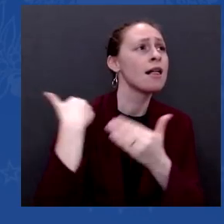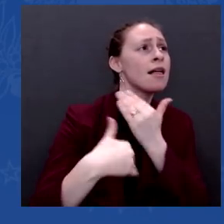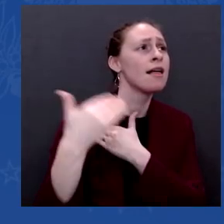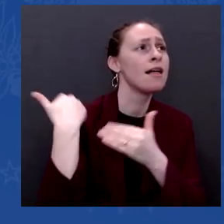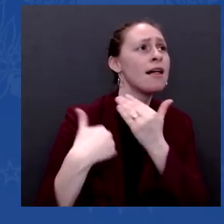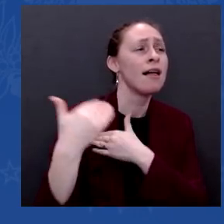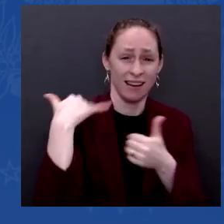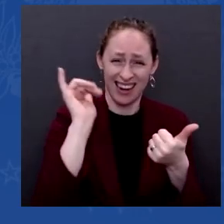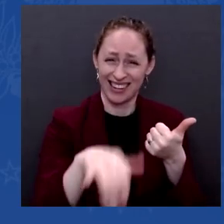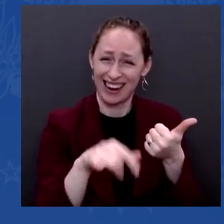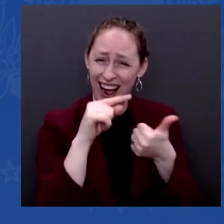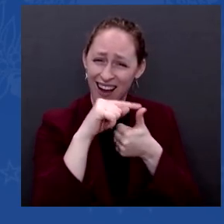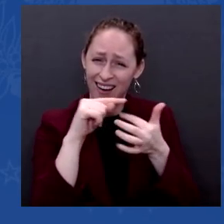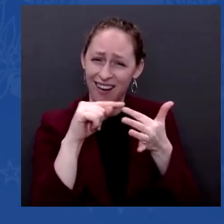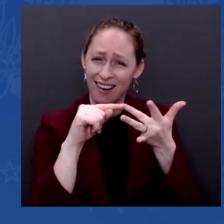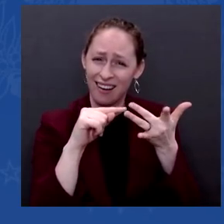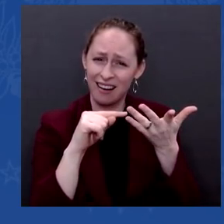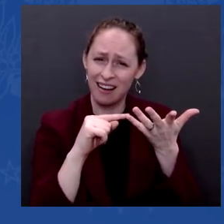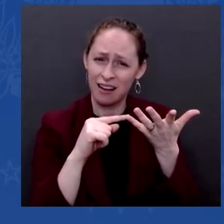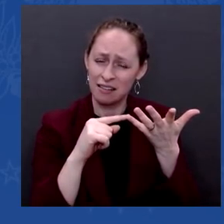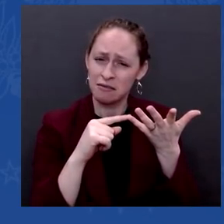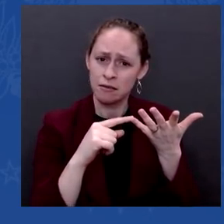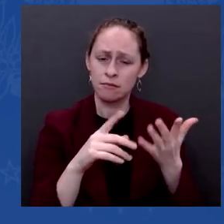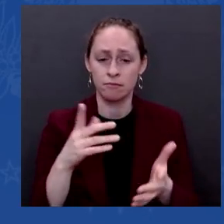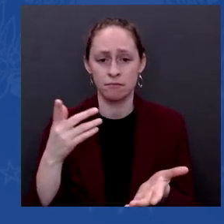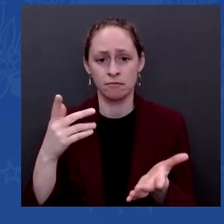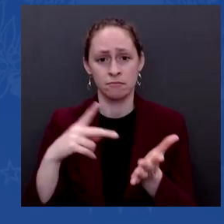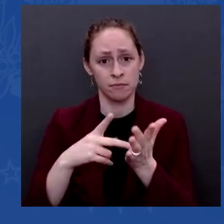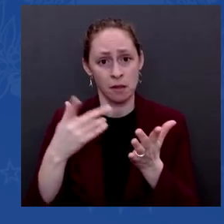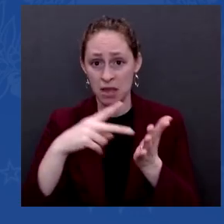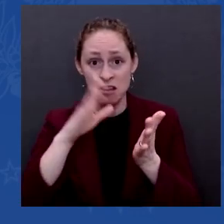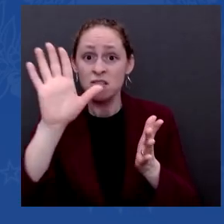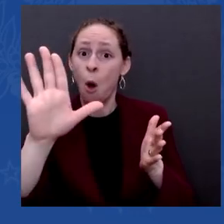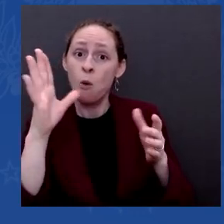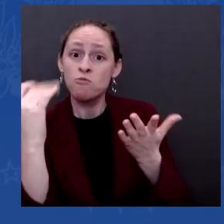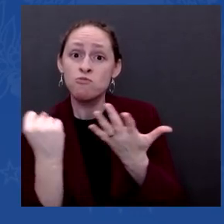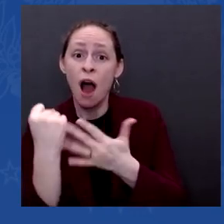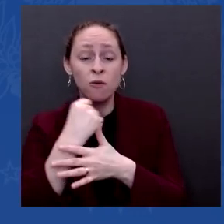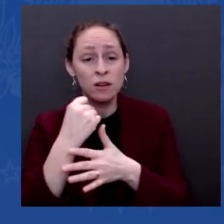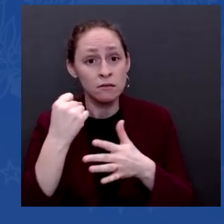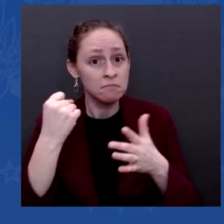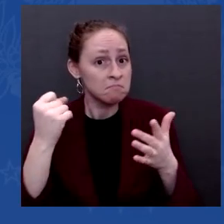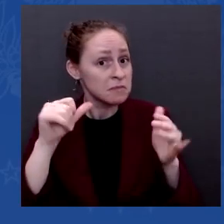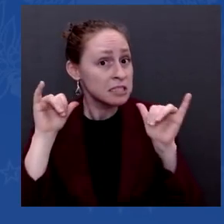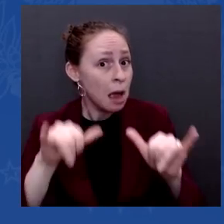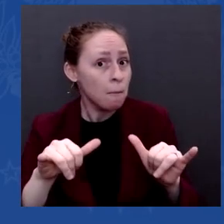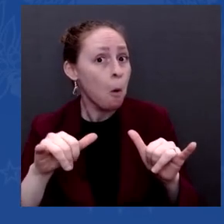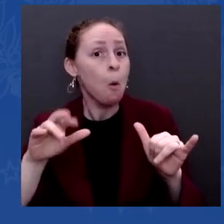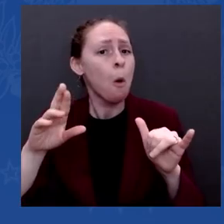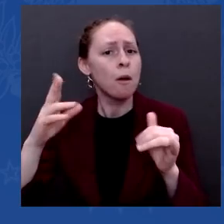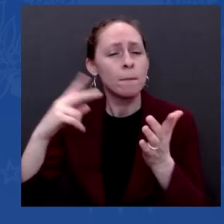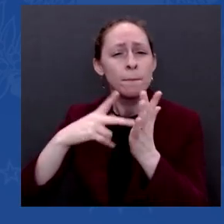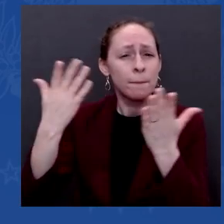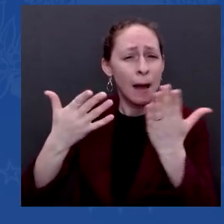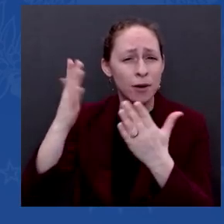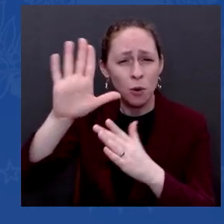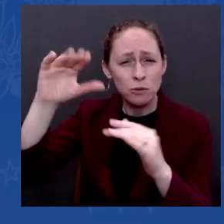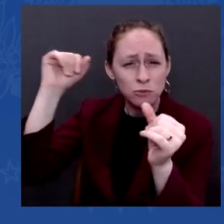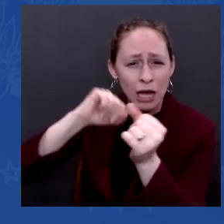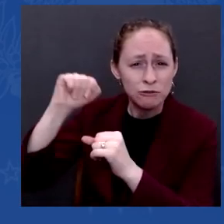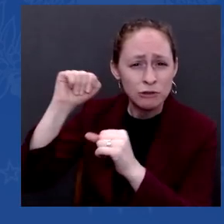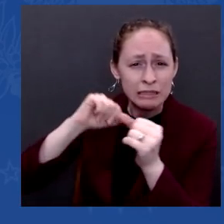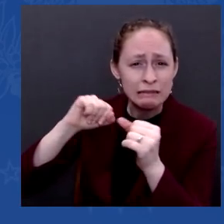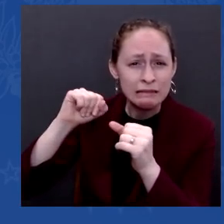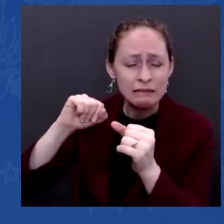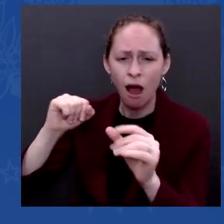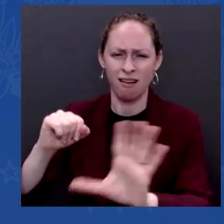strategy isn't working. You haven't been able to get some of these big legislative ticket items got two real big ones done. Bigger than any president has ever gotten